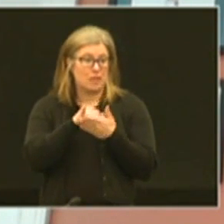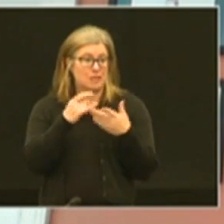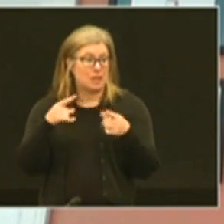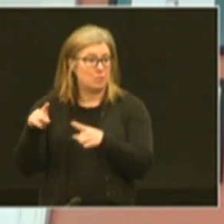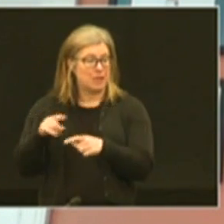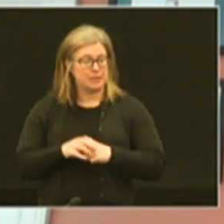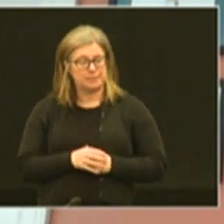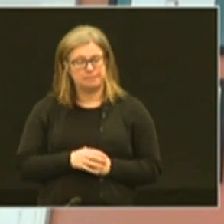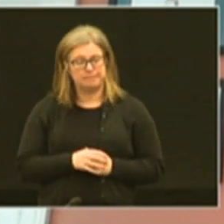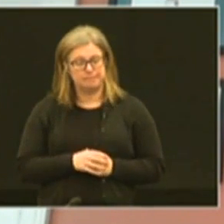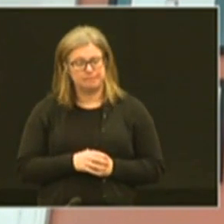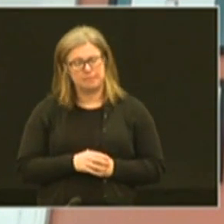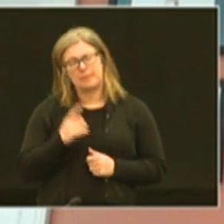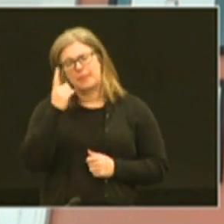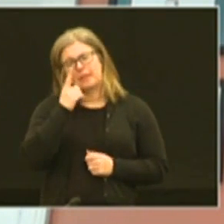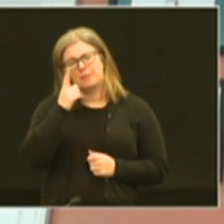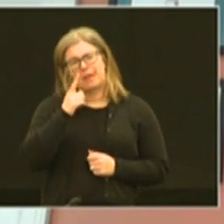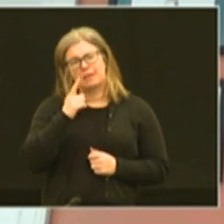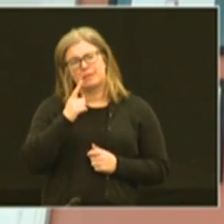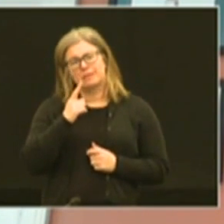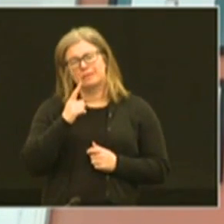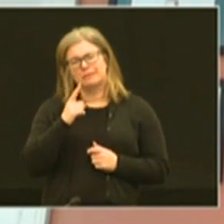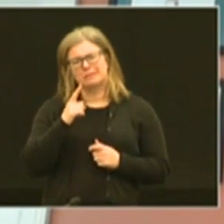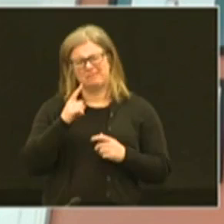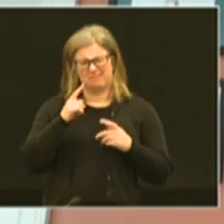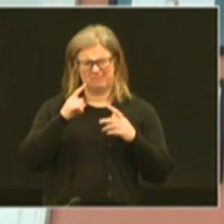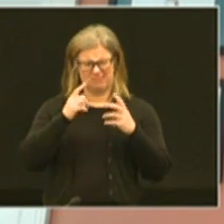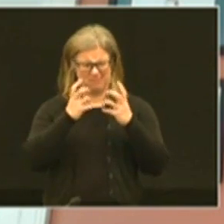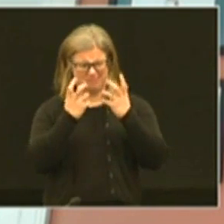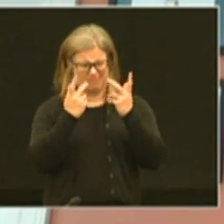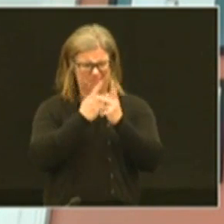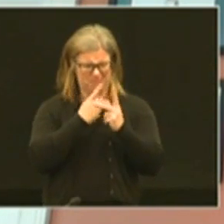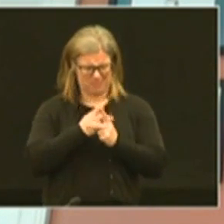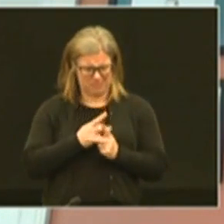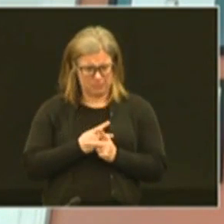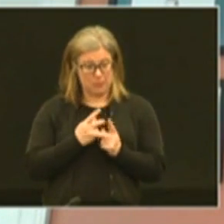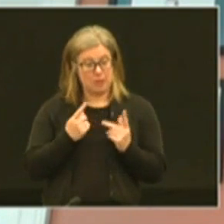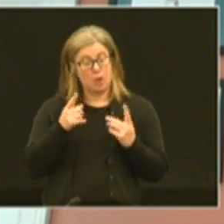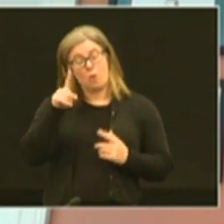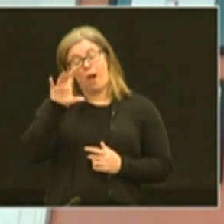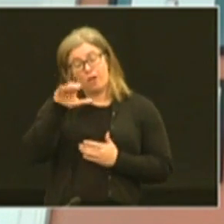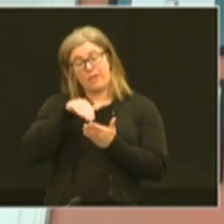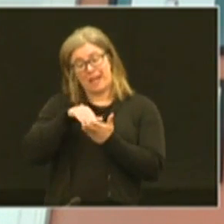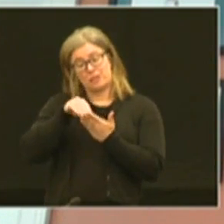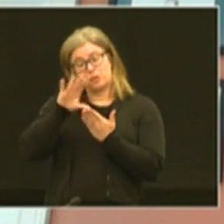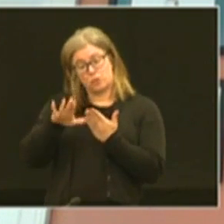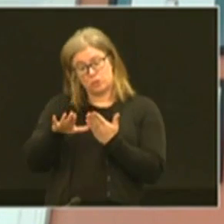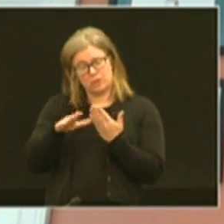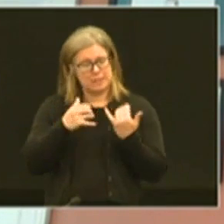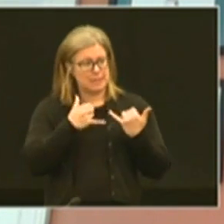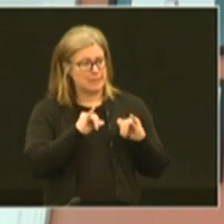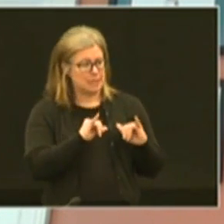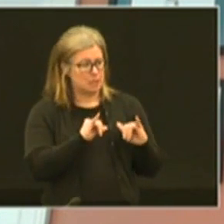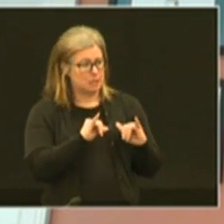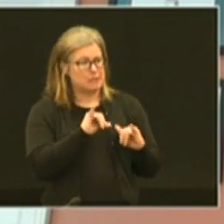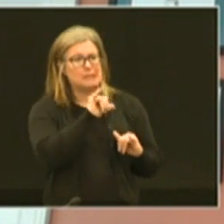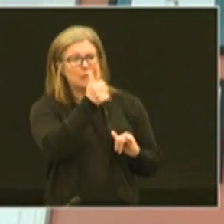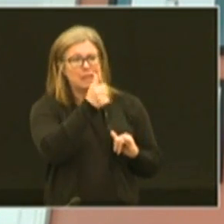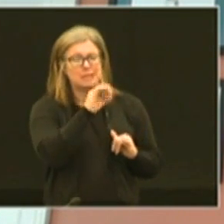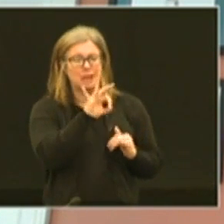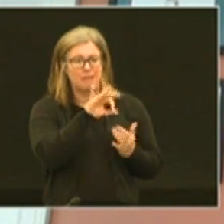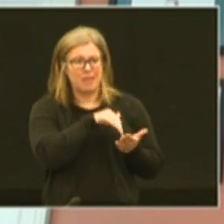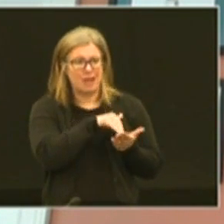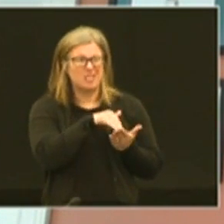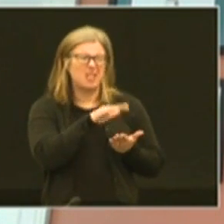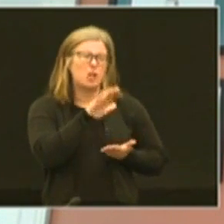taken place. So when you think about the logistics of this there still have 100,000 students there's still tens of thousands